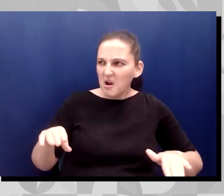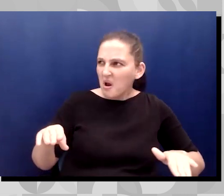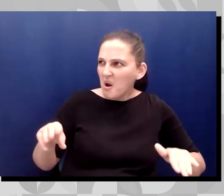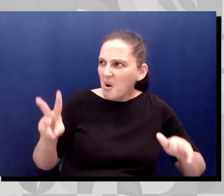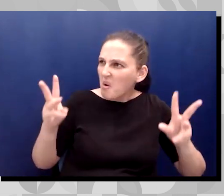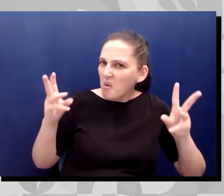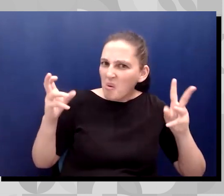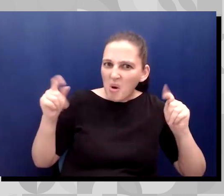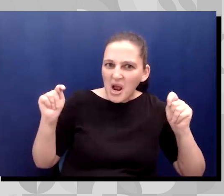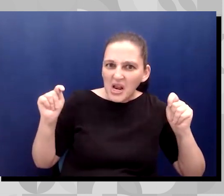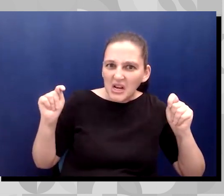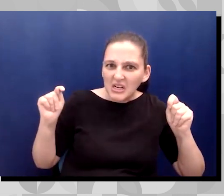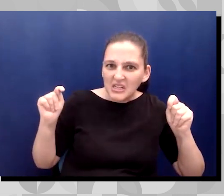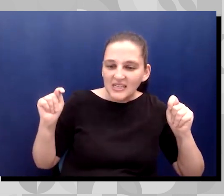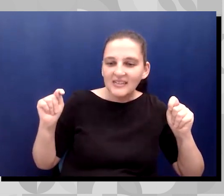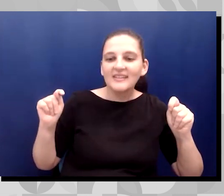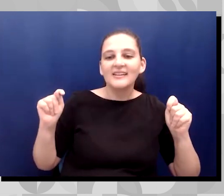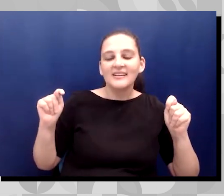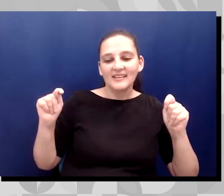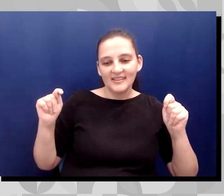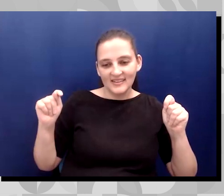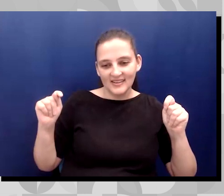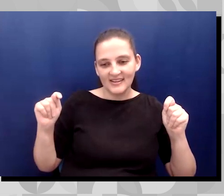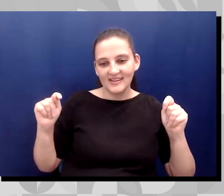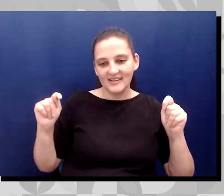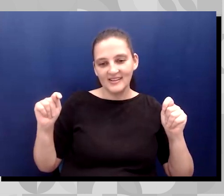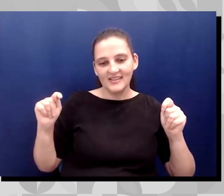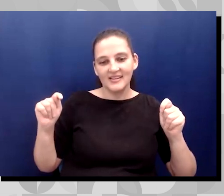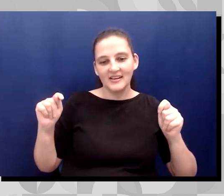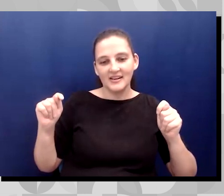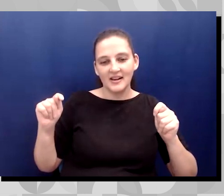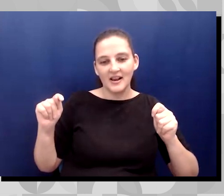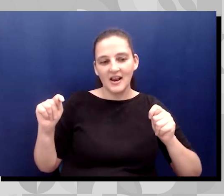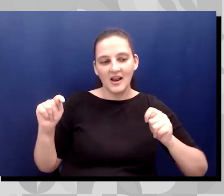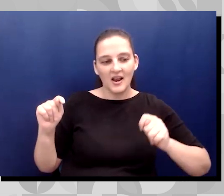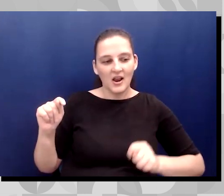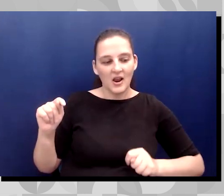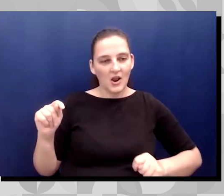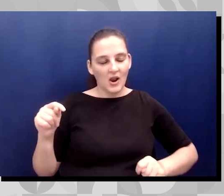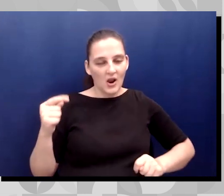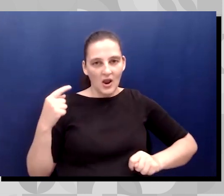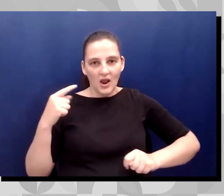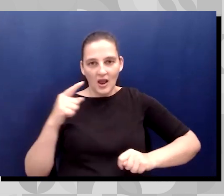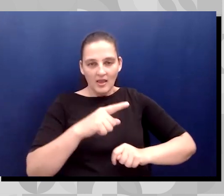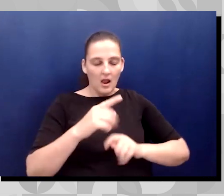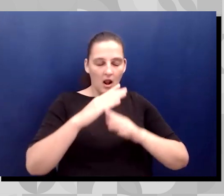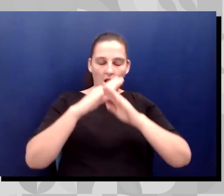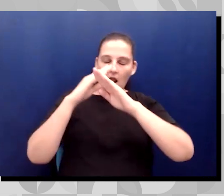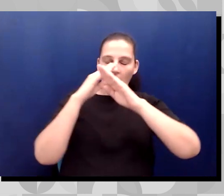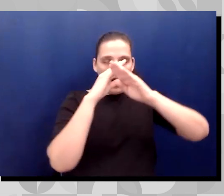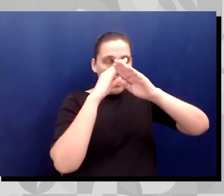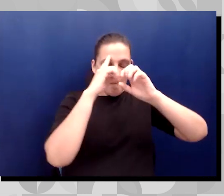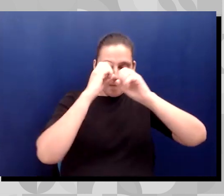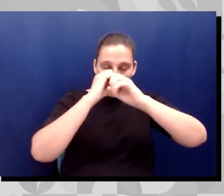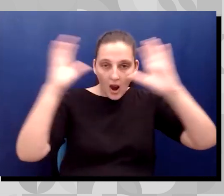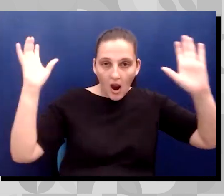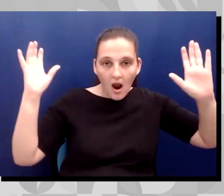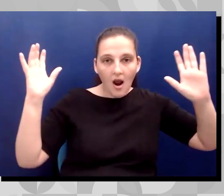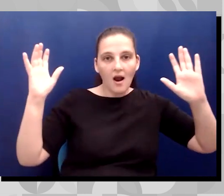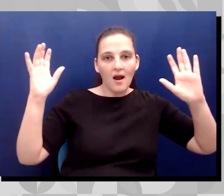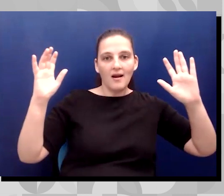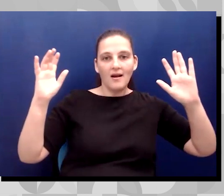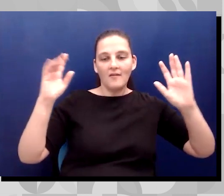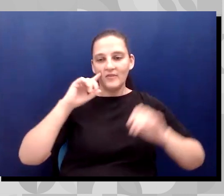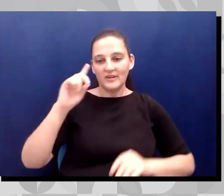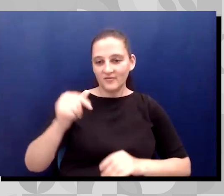And so we're, um, exploding contradictions and demystifying disability. Take it away, Mr.